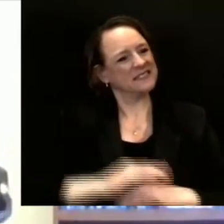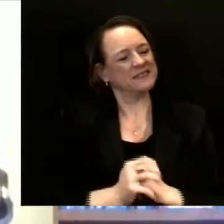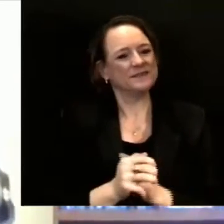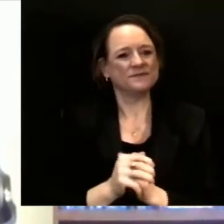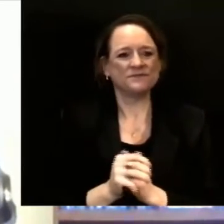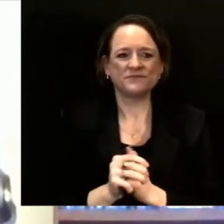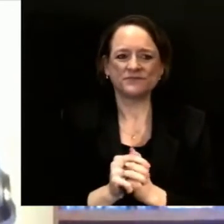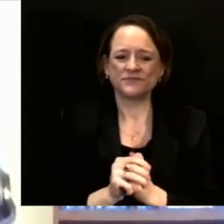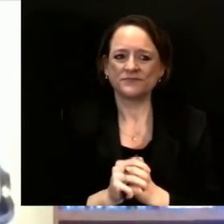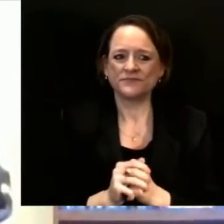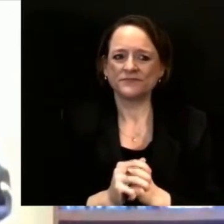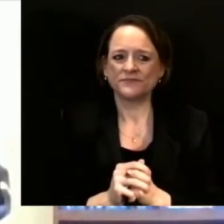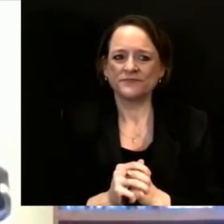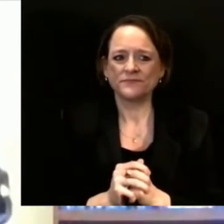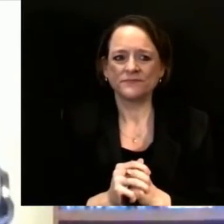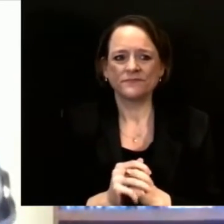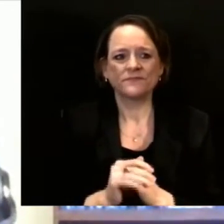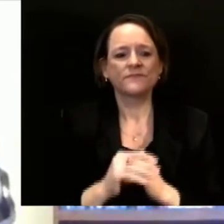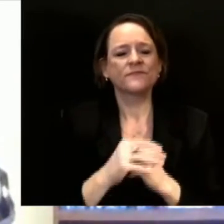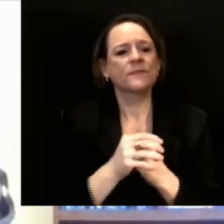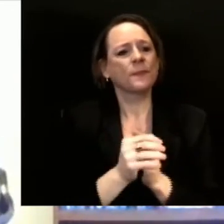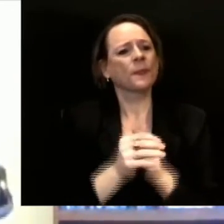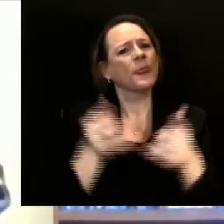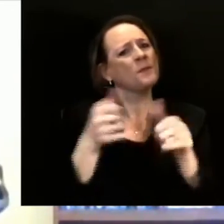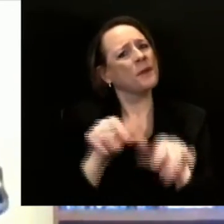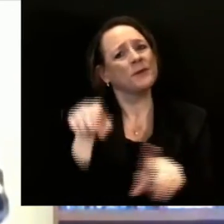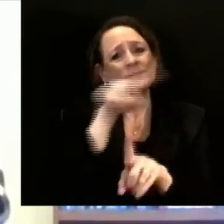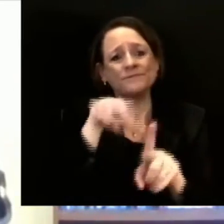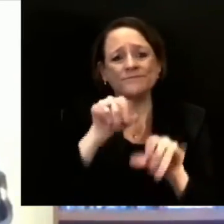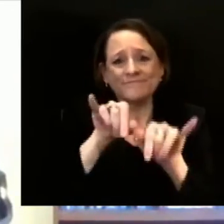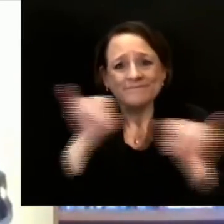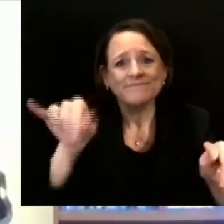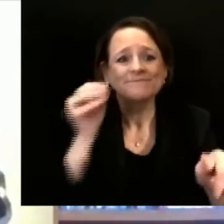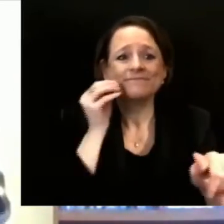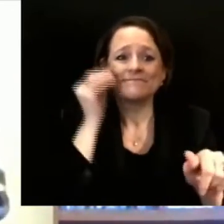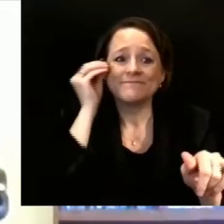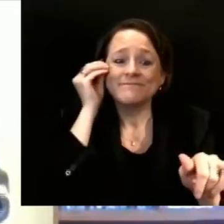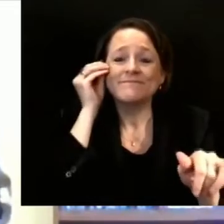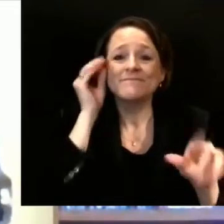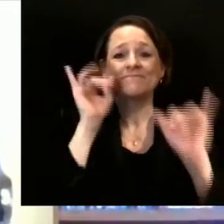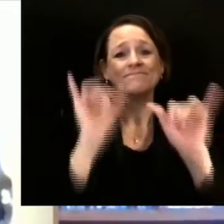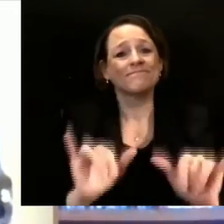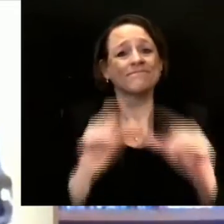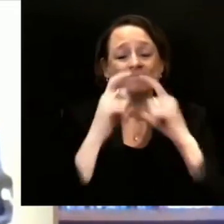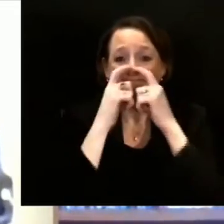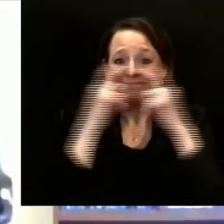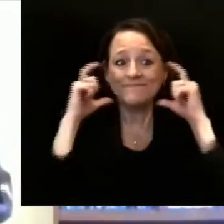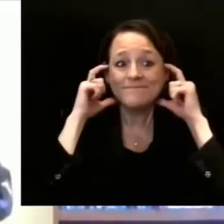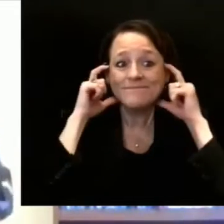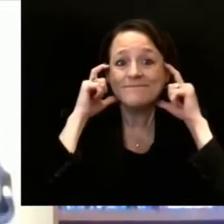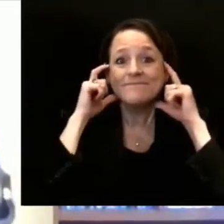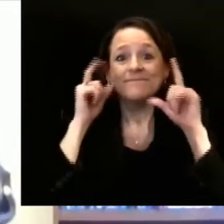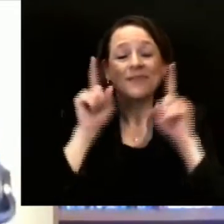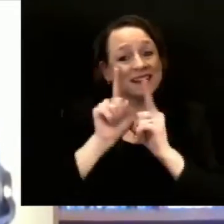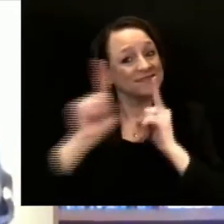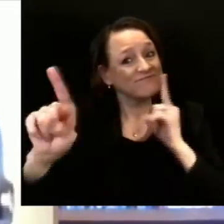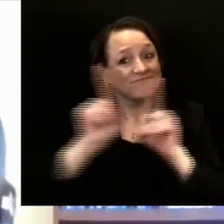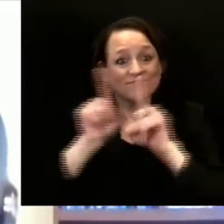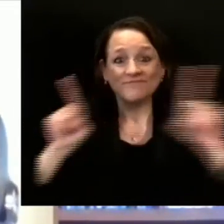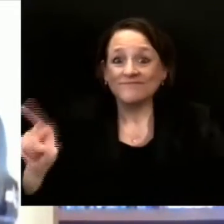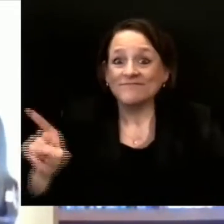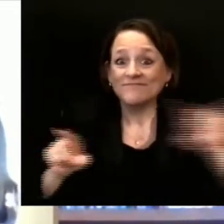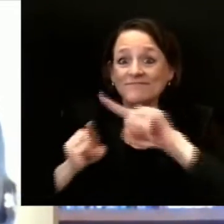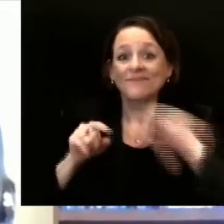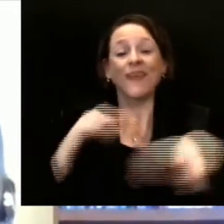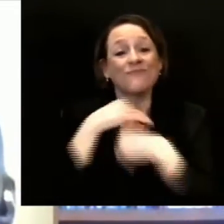Stay home, wear a mask, physically distance, wash your hands, and get tested